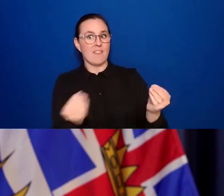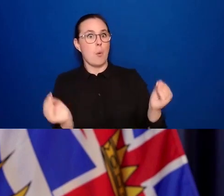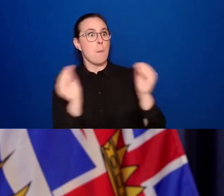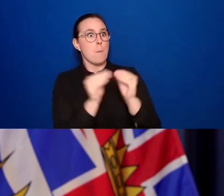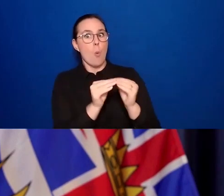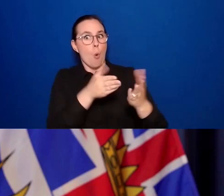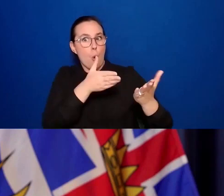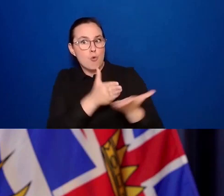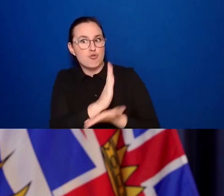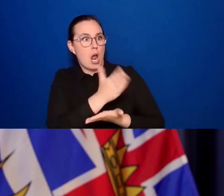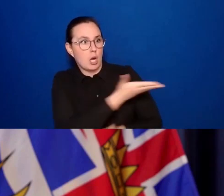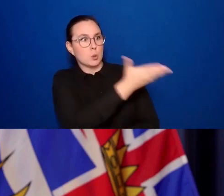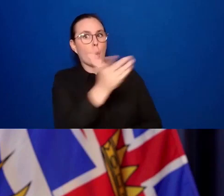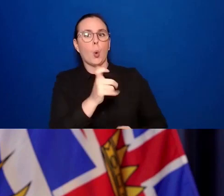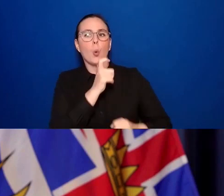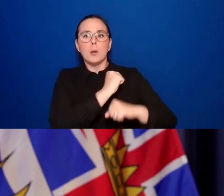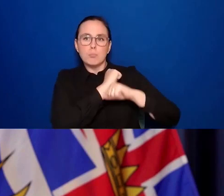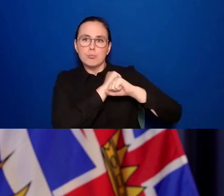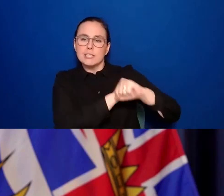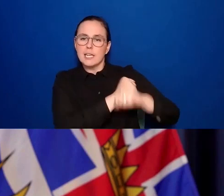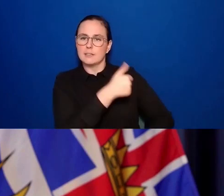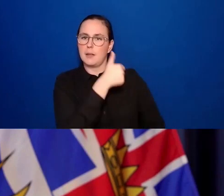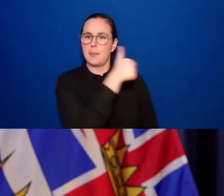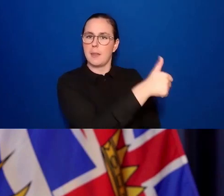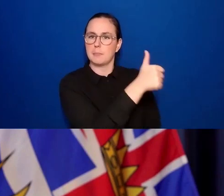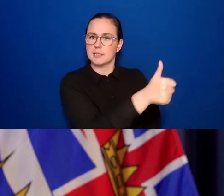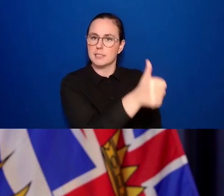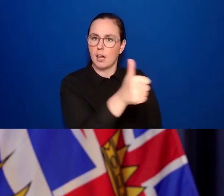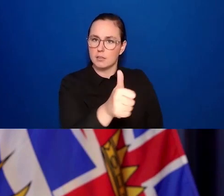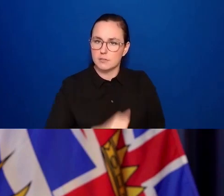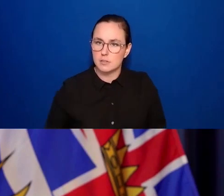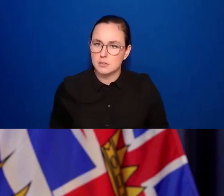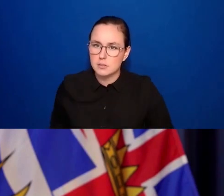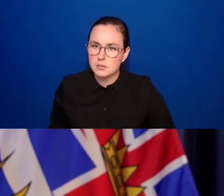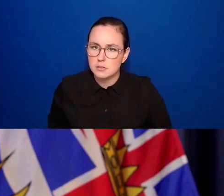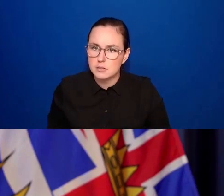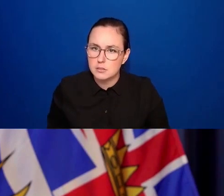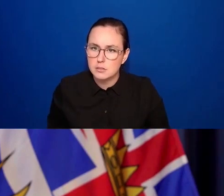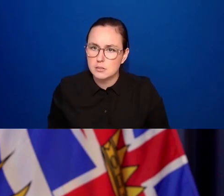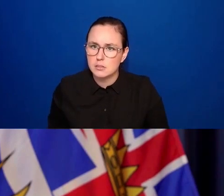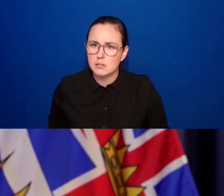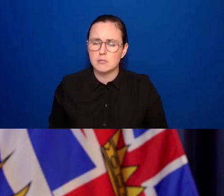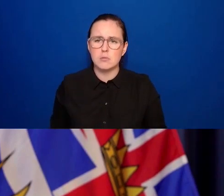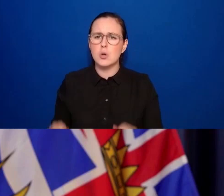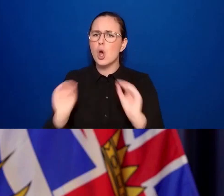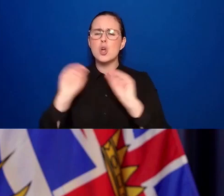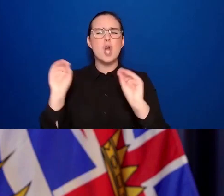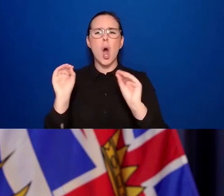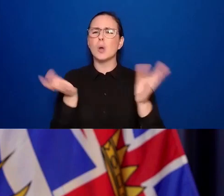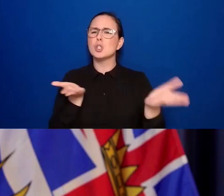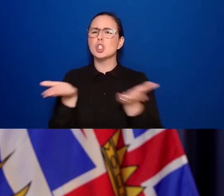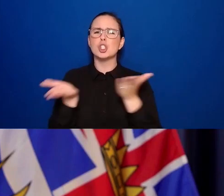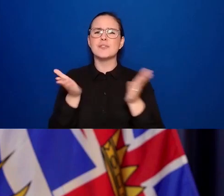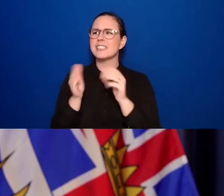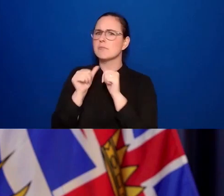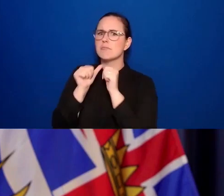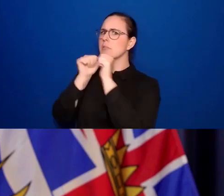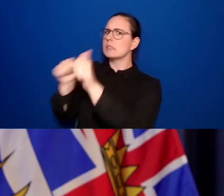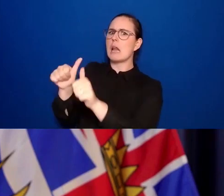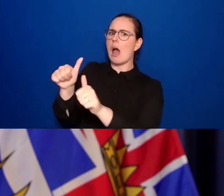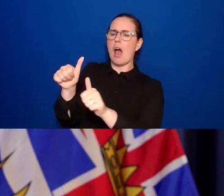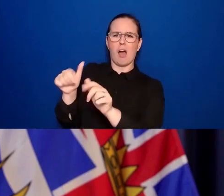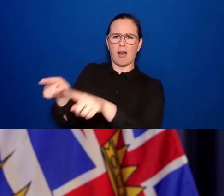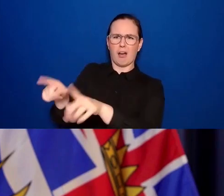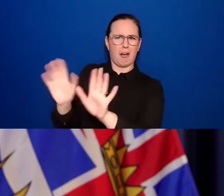no services denied to any British Columbians as a result of the vaccine card. There will be no inability for people to go